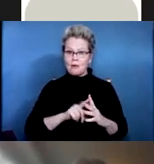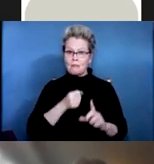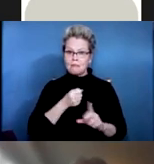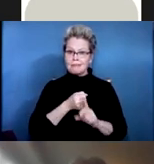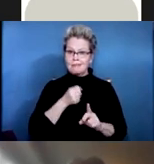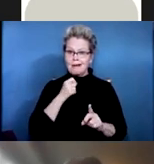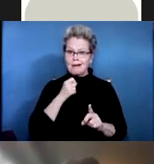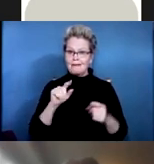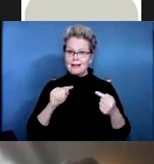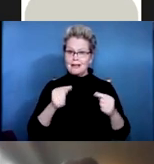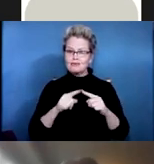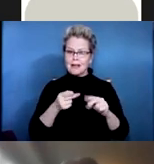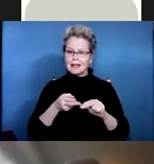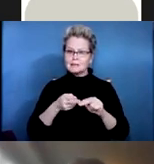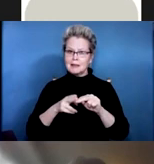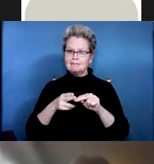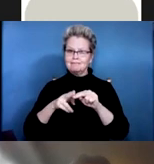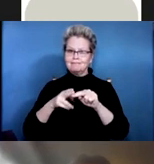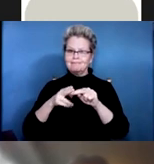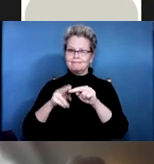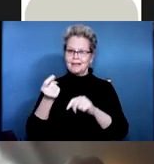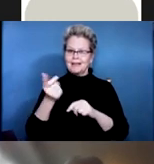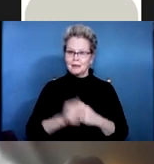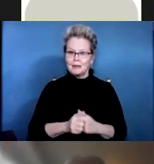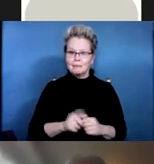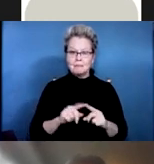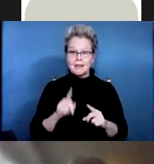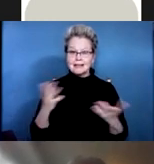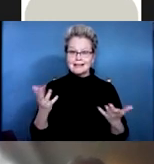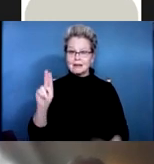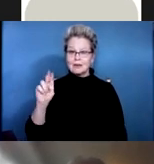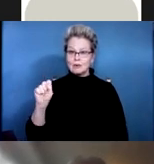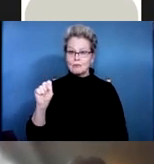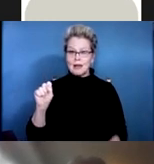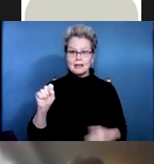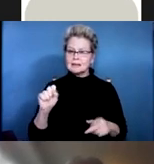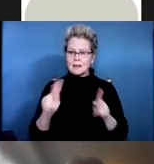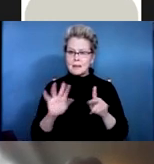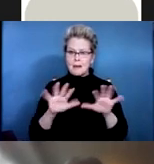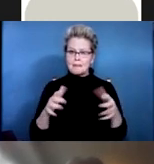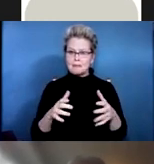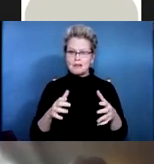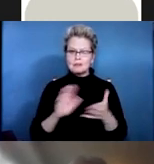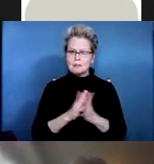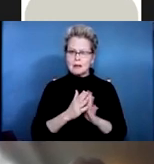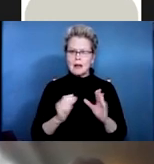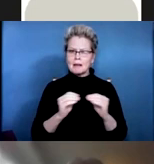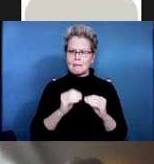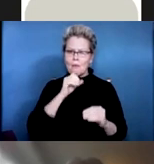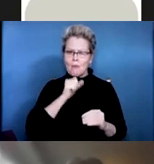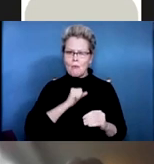And that's because the population in the U.S. is aging. We're all getting older. We live longer.